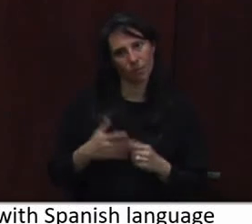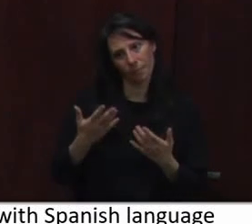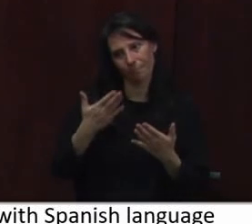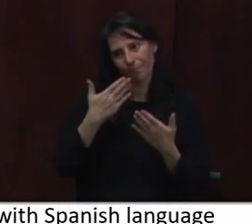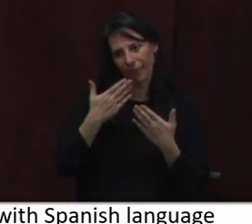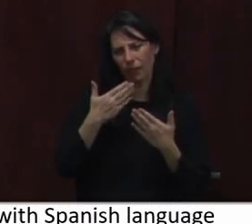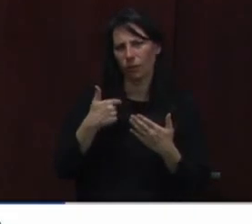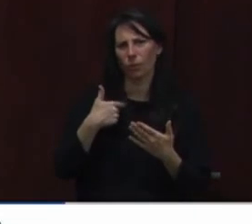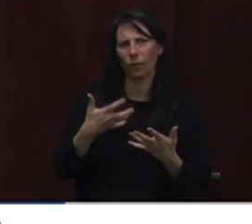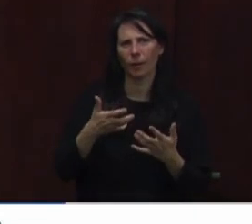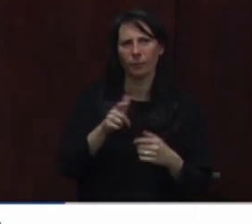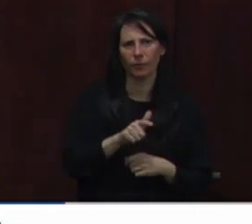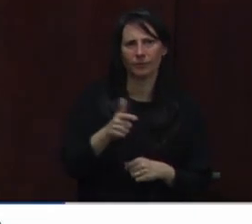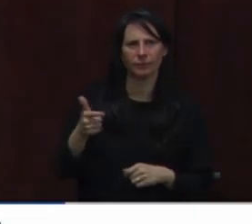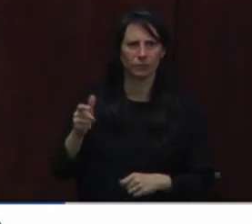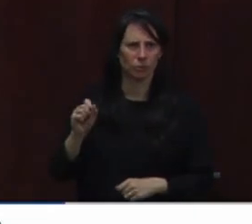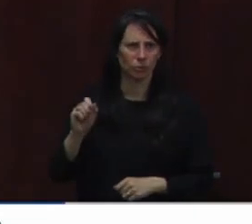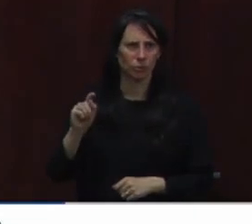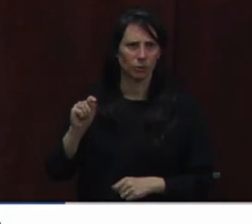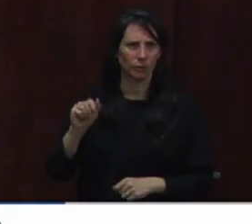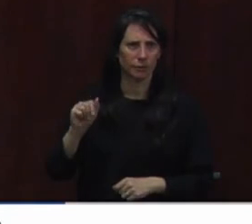now. Thank you, sir.